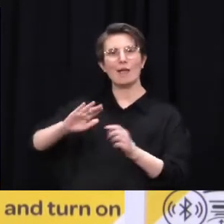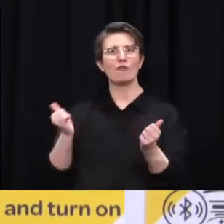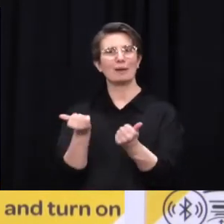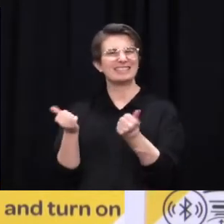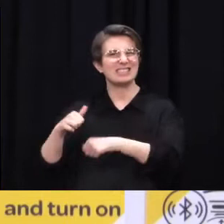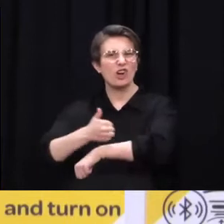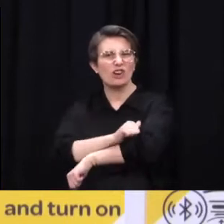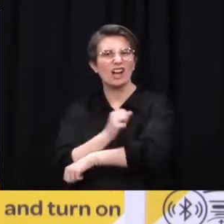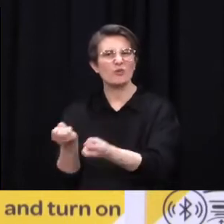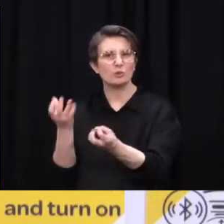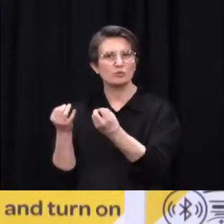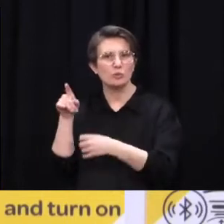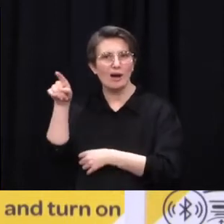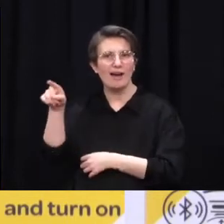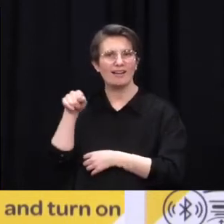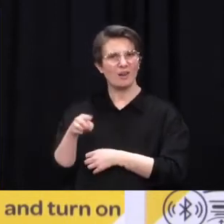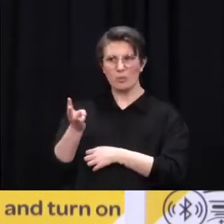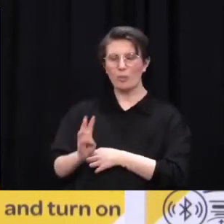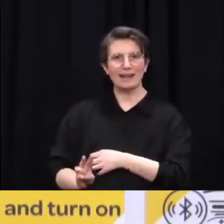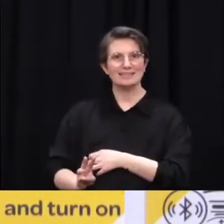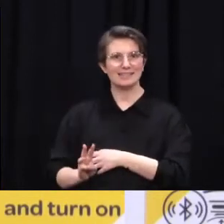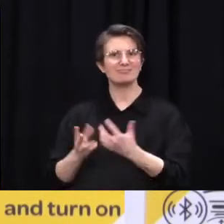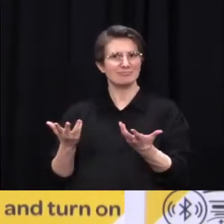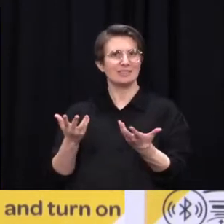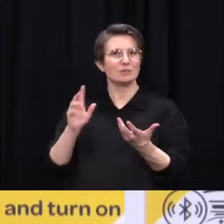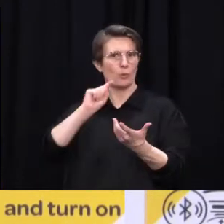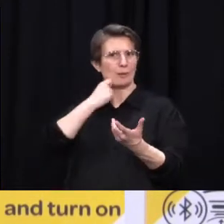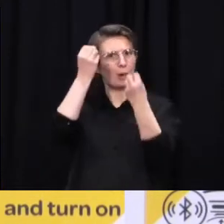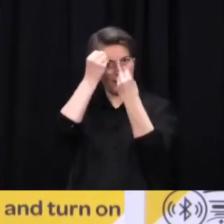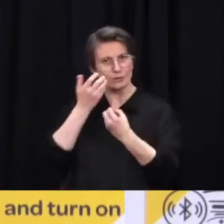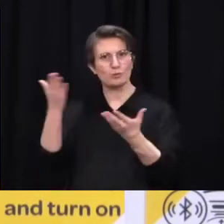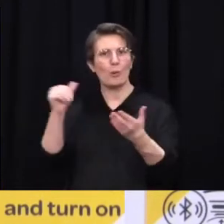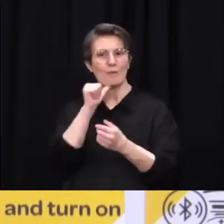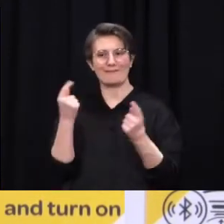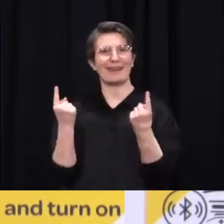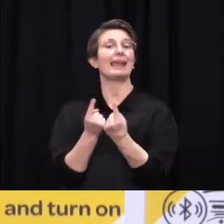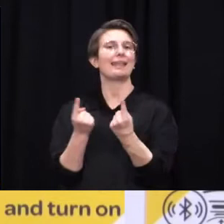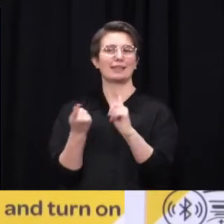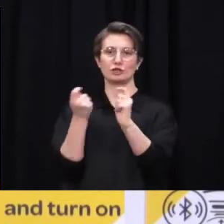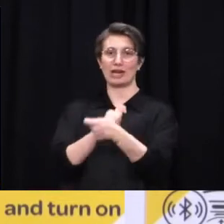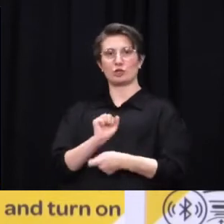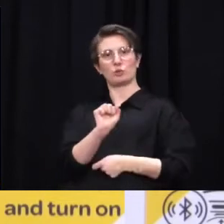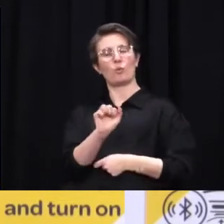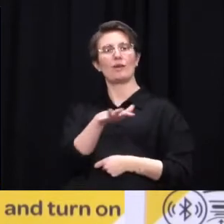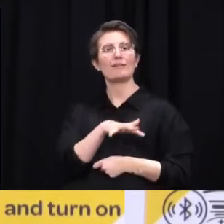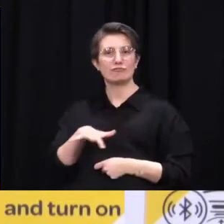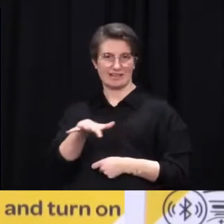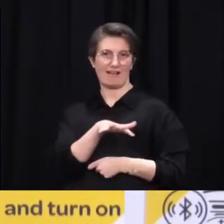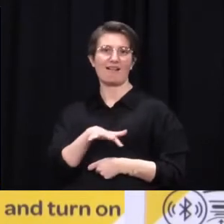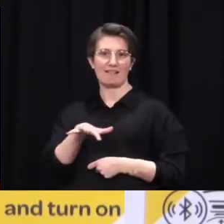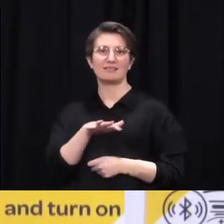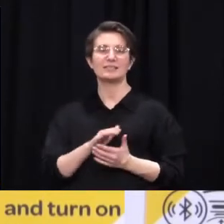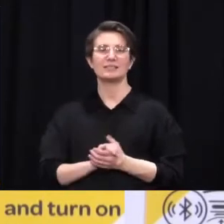But what I would say is we will give people plenty of notice at such time as we are, you know, looking to move if we were to do that.